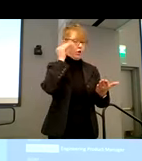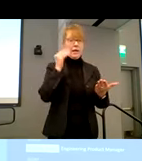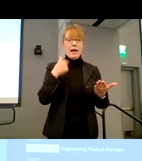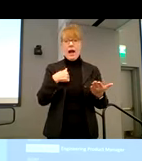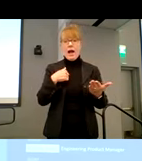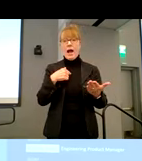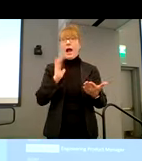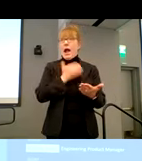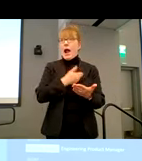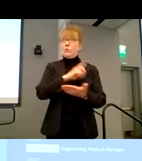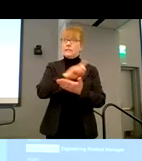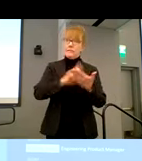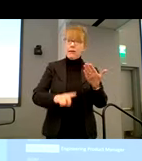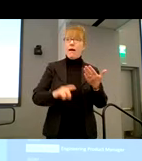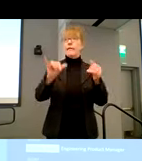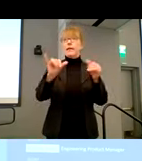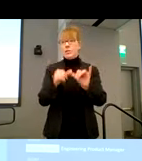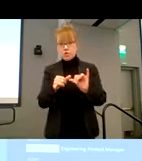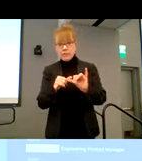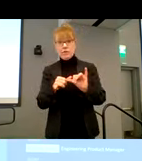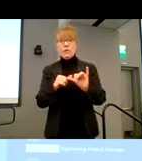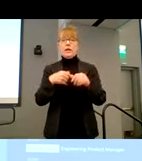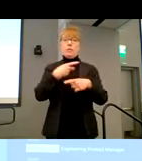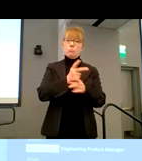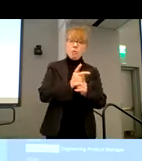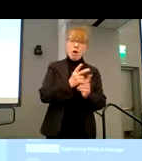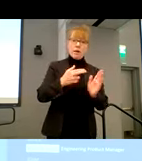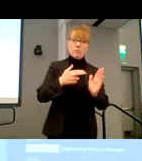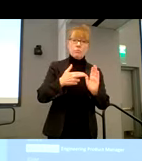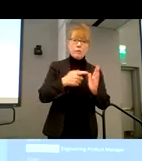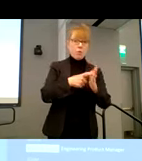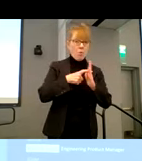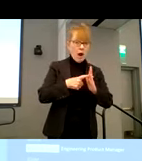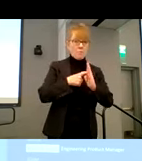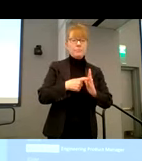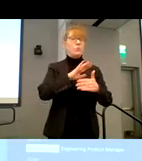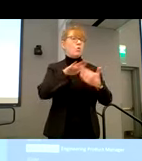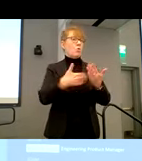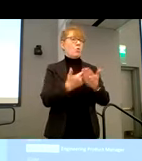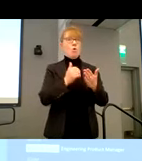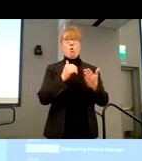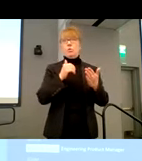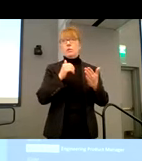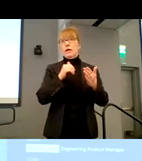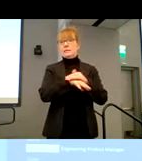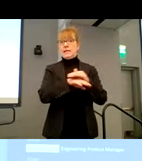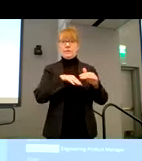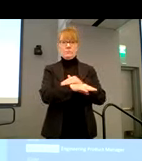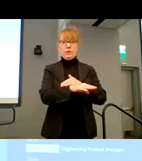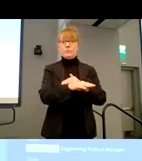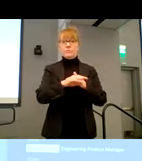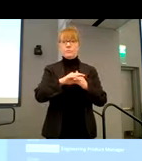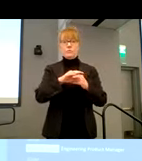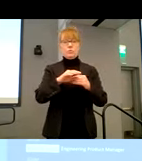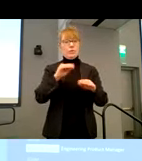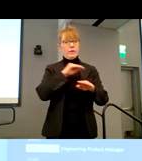process, our engineering process, our product requirement definitions are all accessible. It's well built in tied that entire life cycle